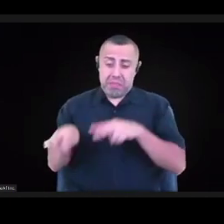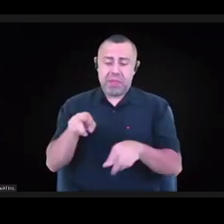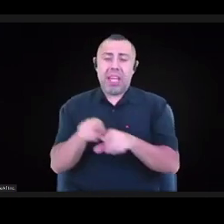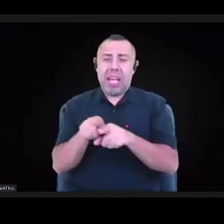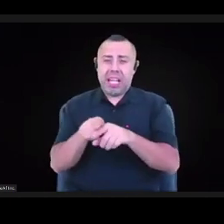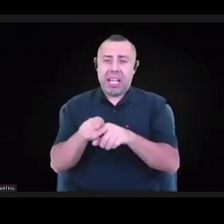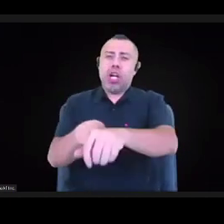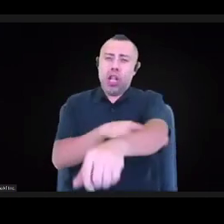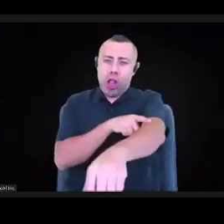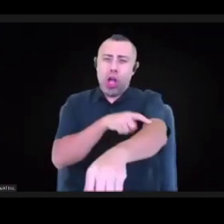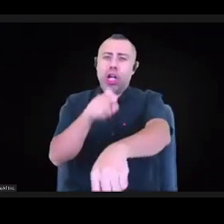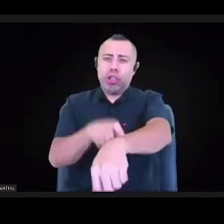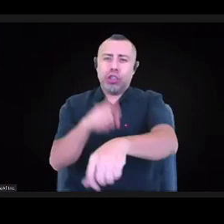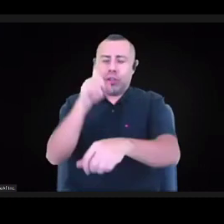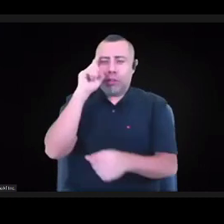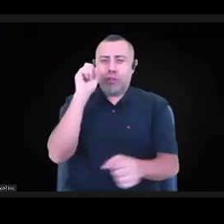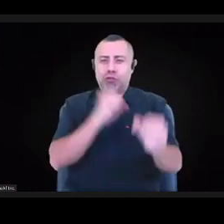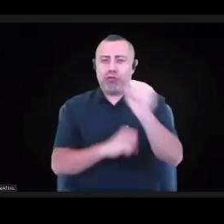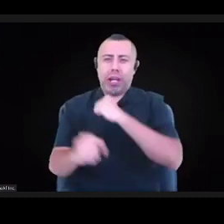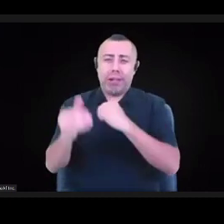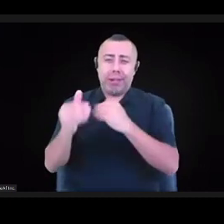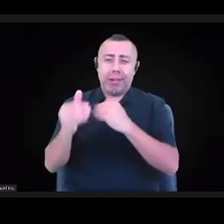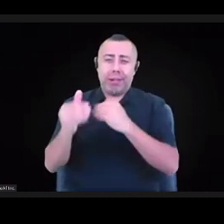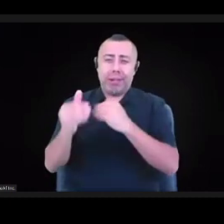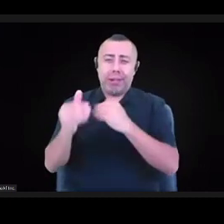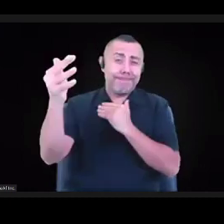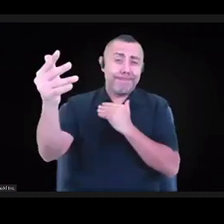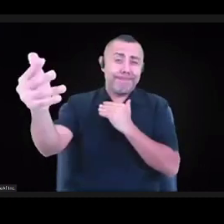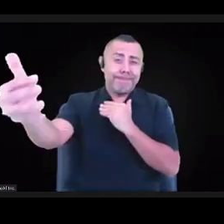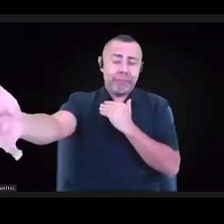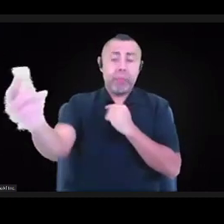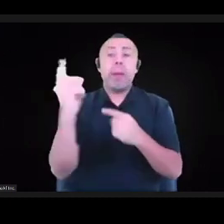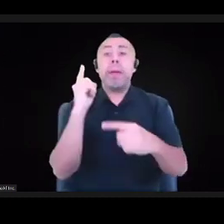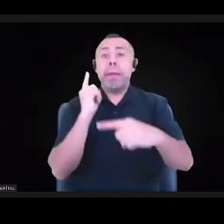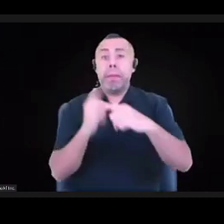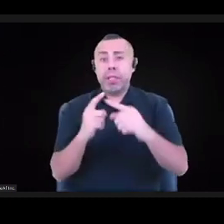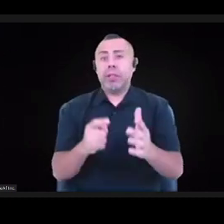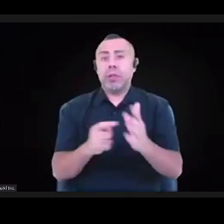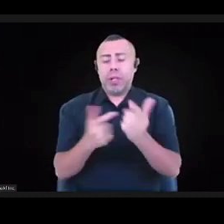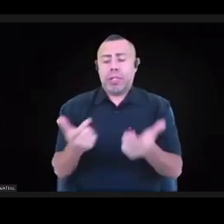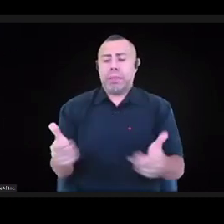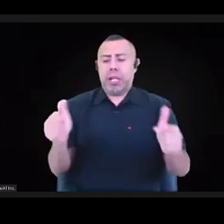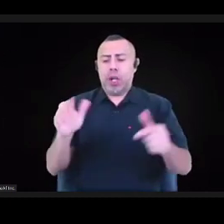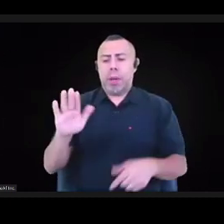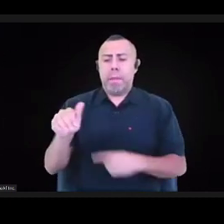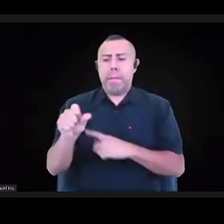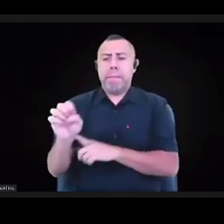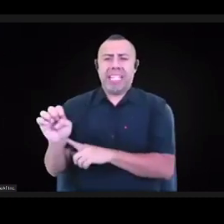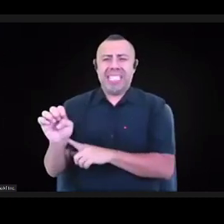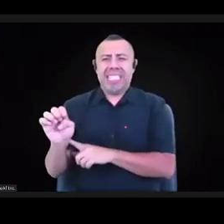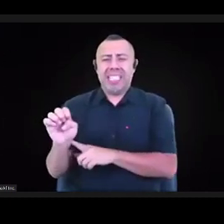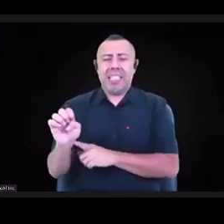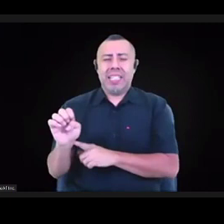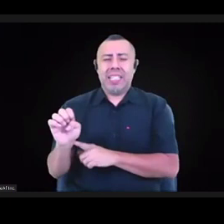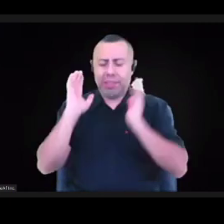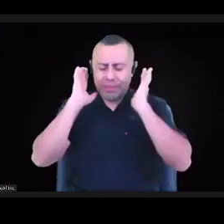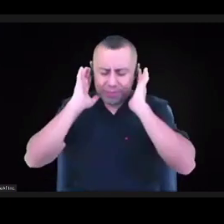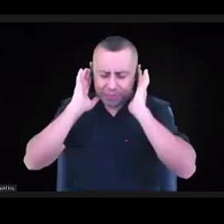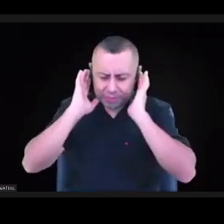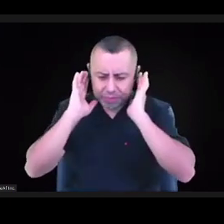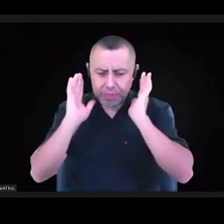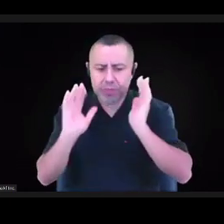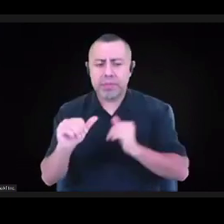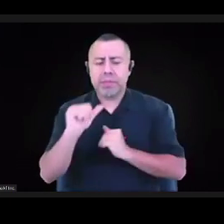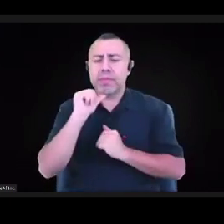But I think that would require, obviously, a much broader base. I don't think it's simply, as I think we all know from working in the field, it's not just